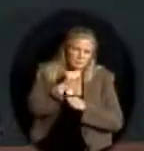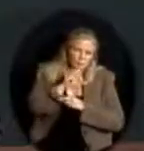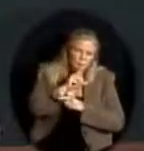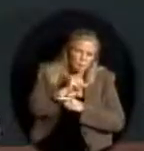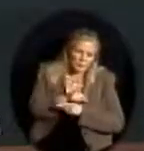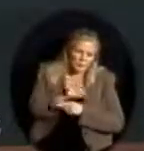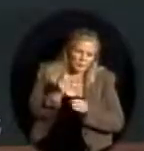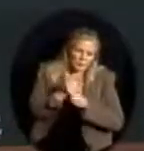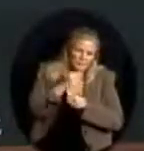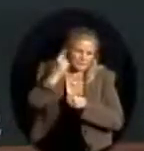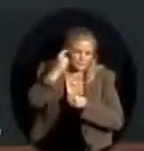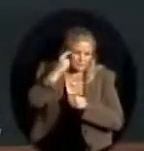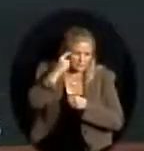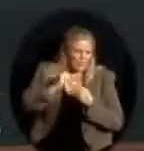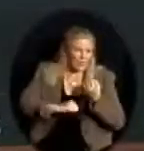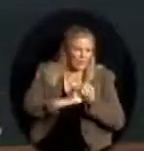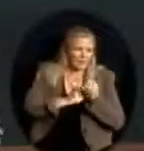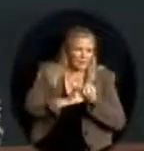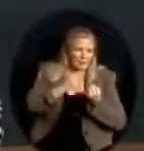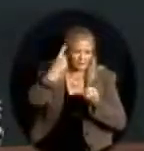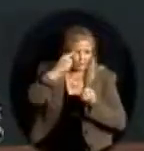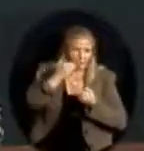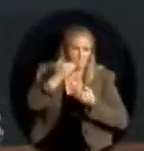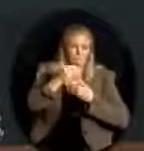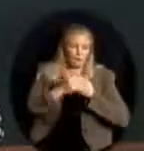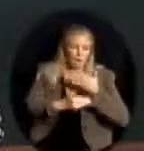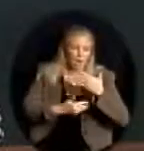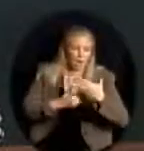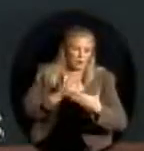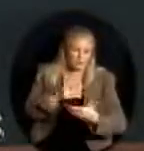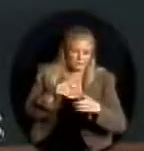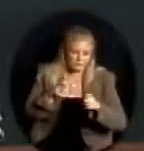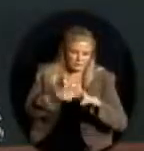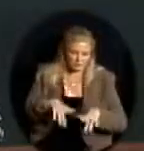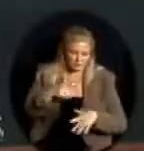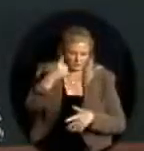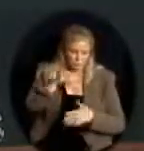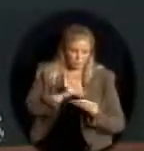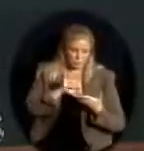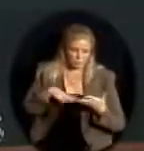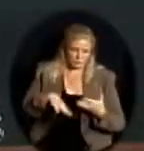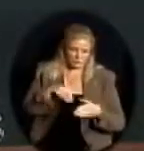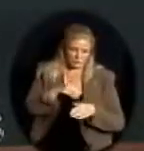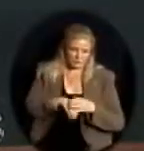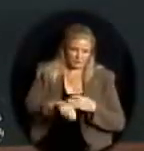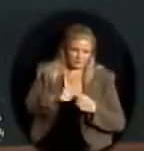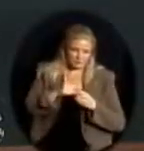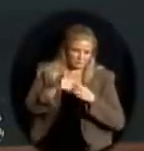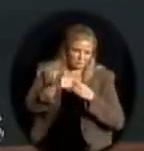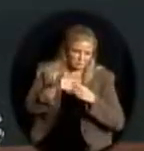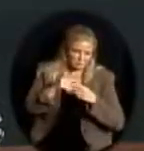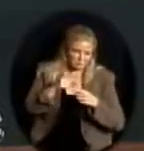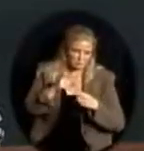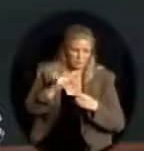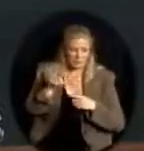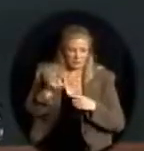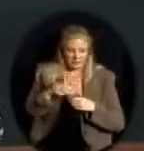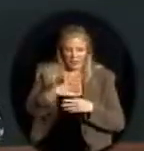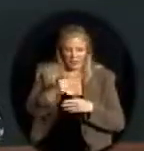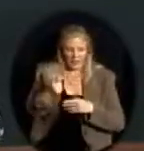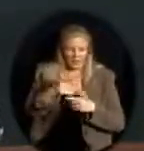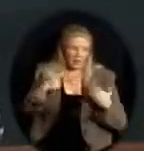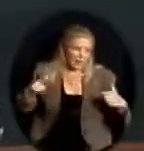advocate for progress testing on students with special needs and language issues.